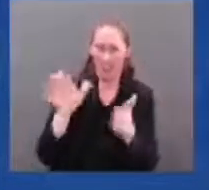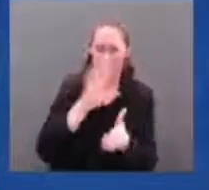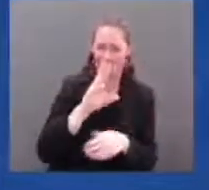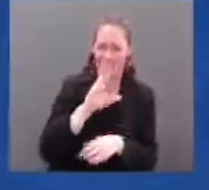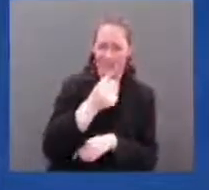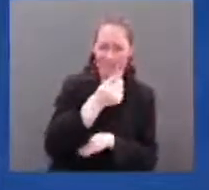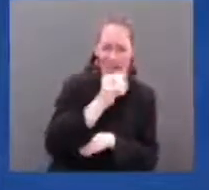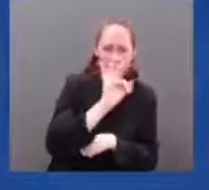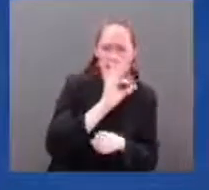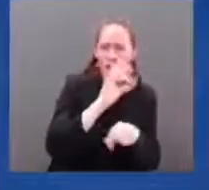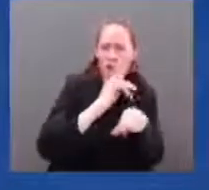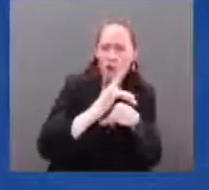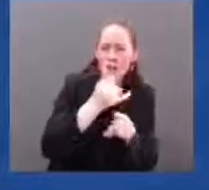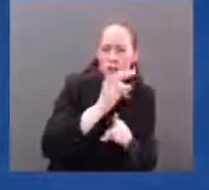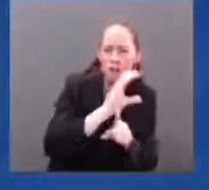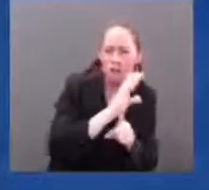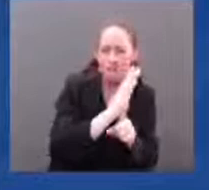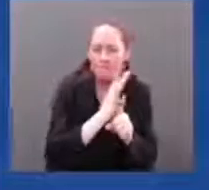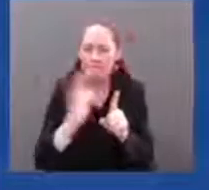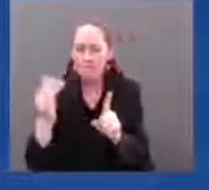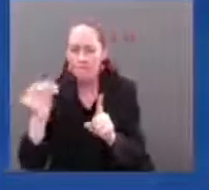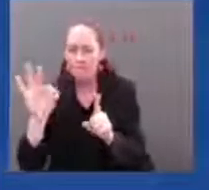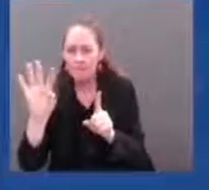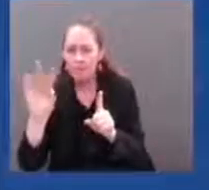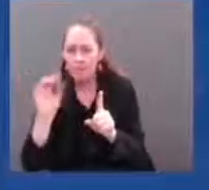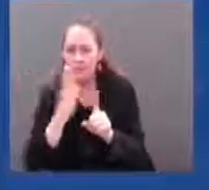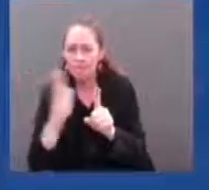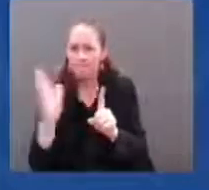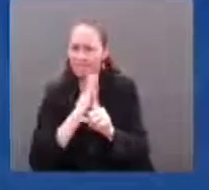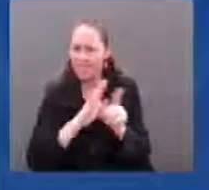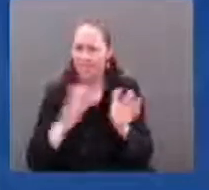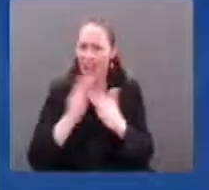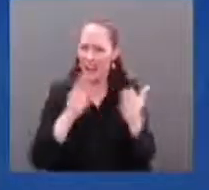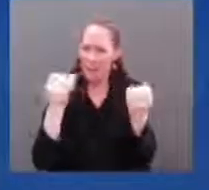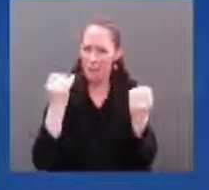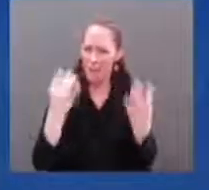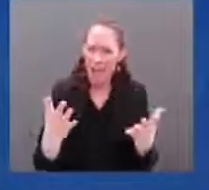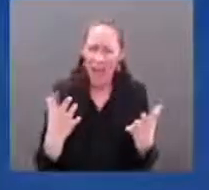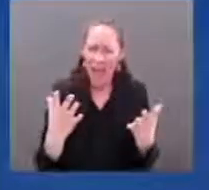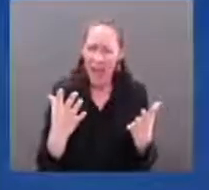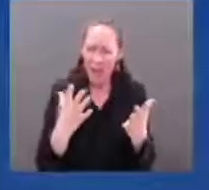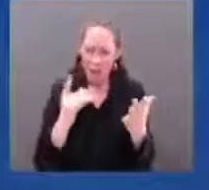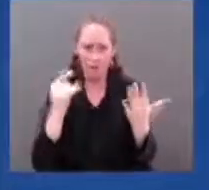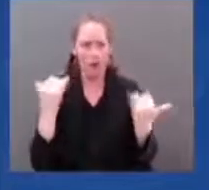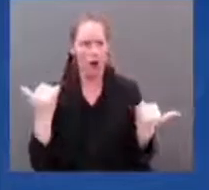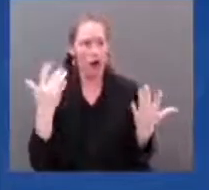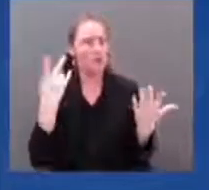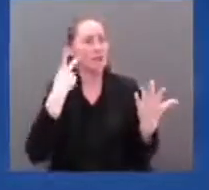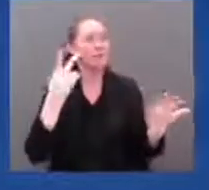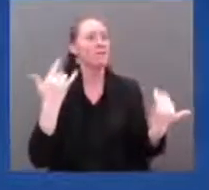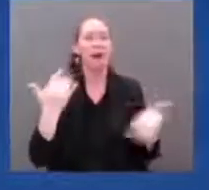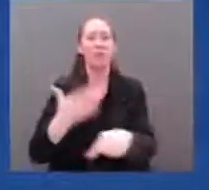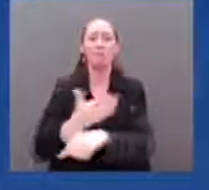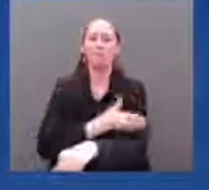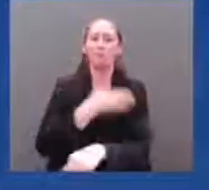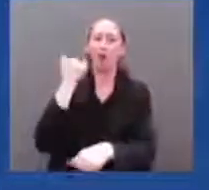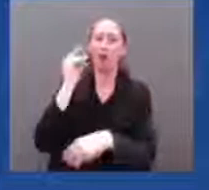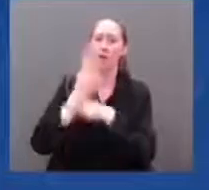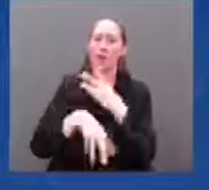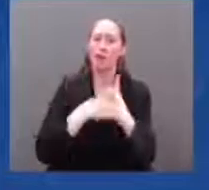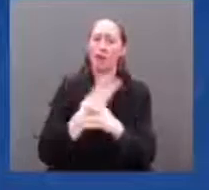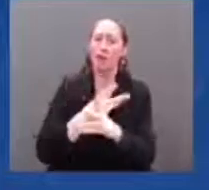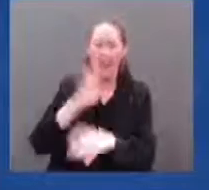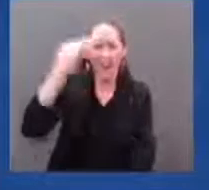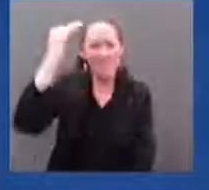a liberal world order, and that hadn't happened in a long while. lot of people died, but nowhere near the chaos. And now is a time